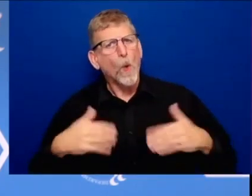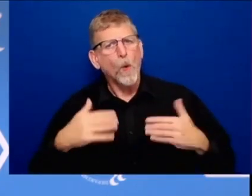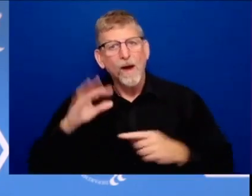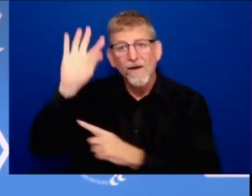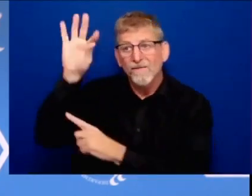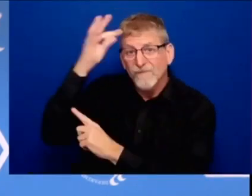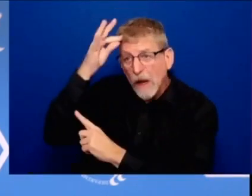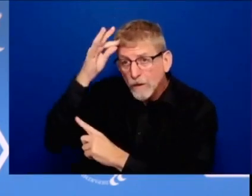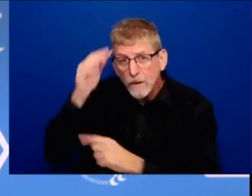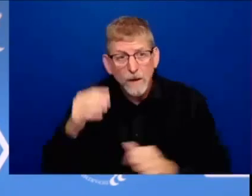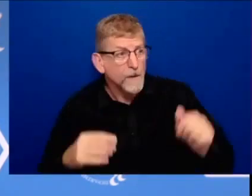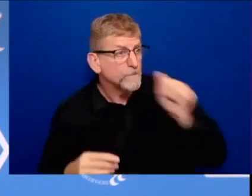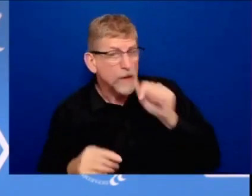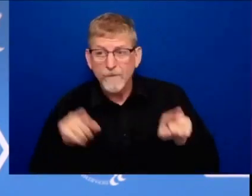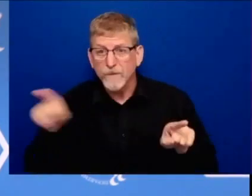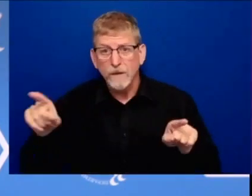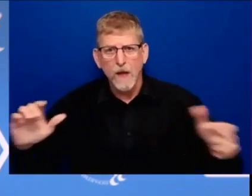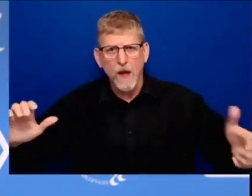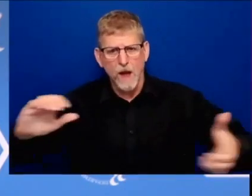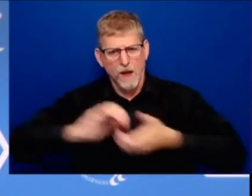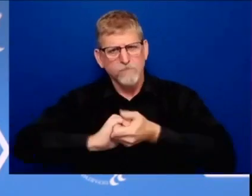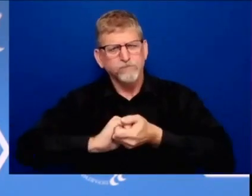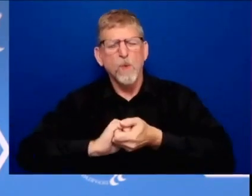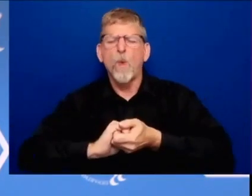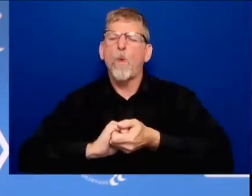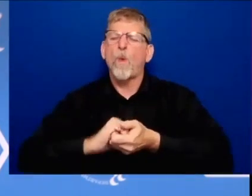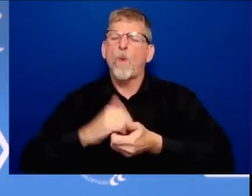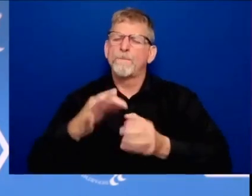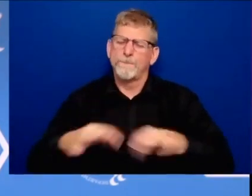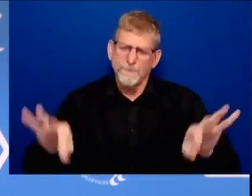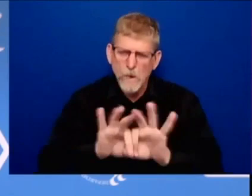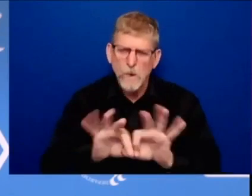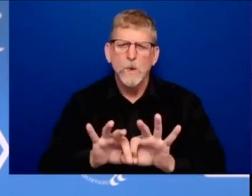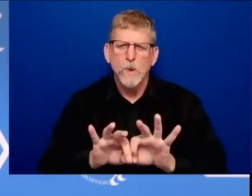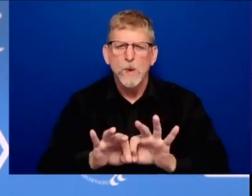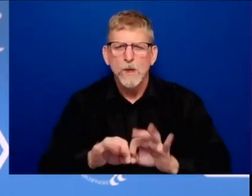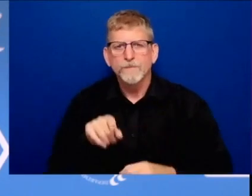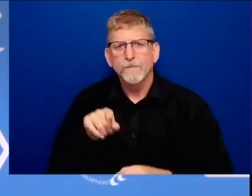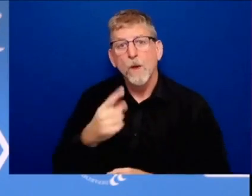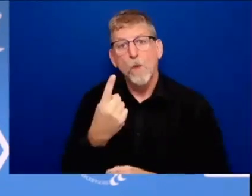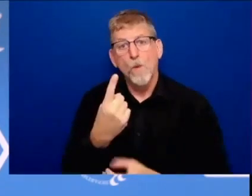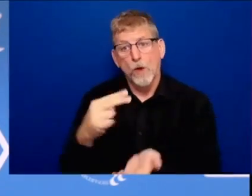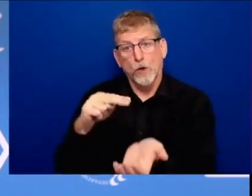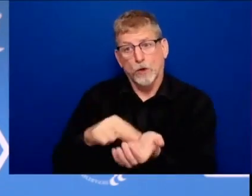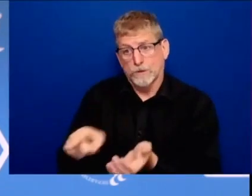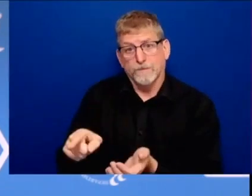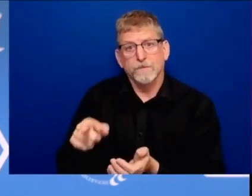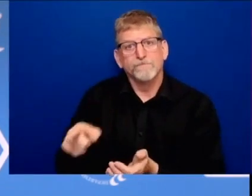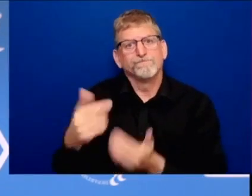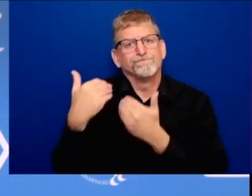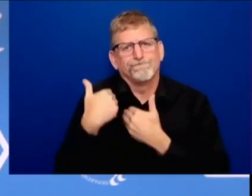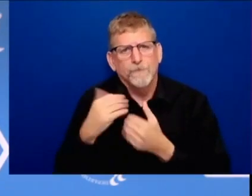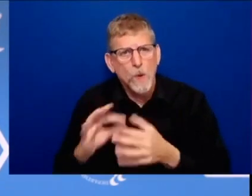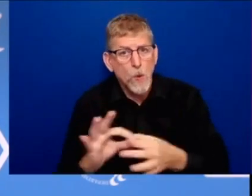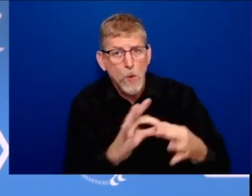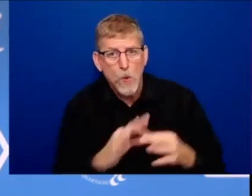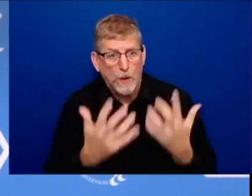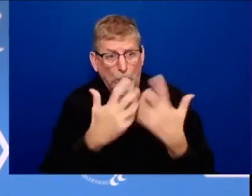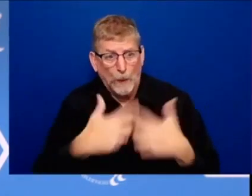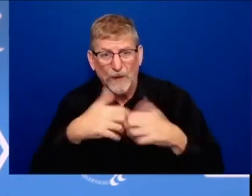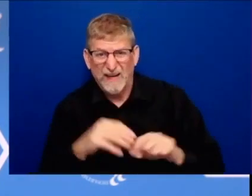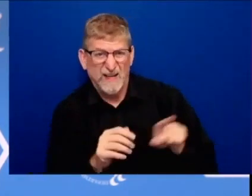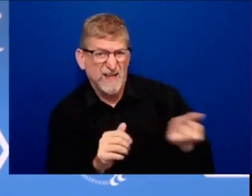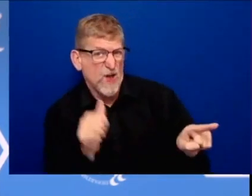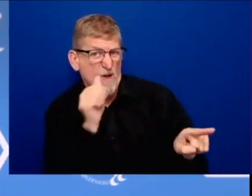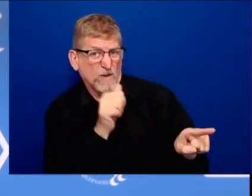and coordinating the effort in arizona said the work was like administering and i love this phrase doc she